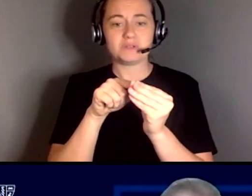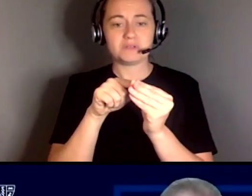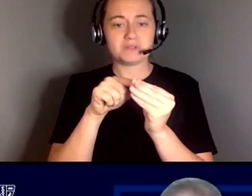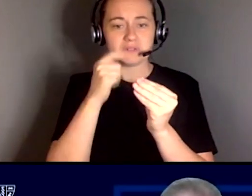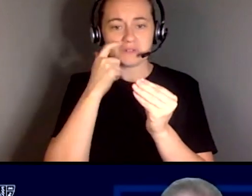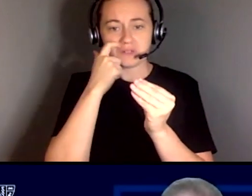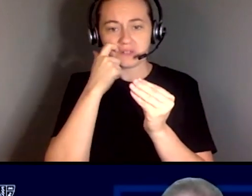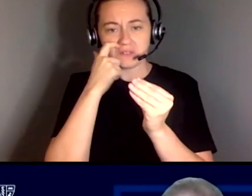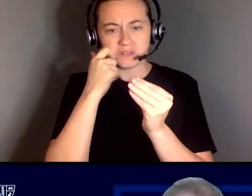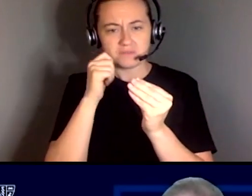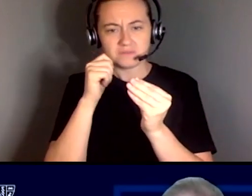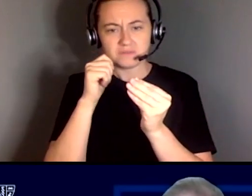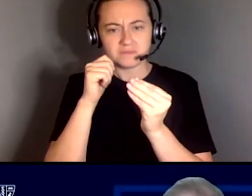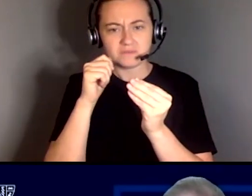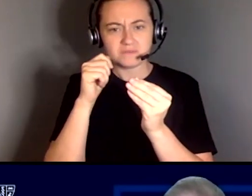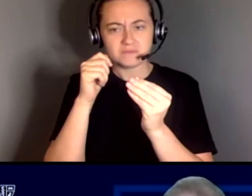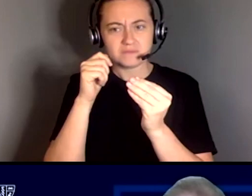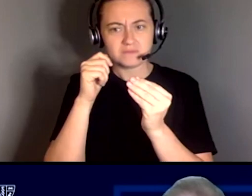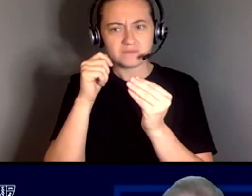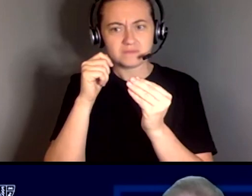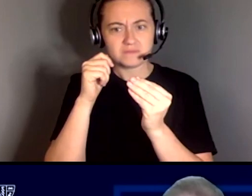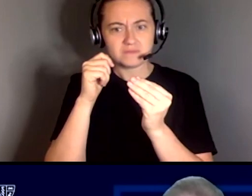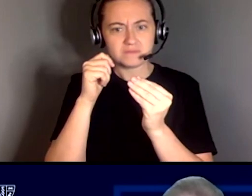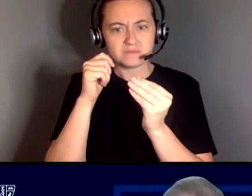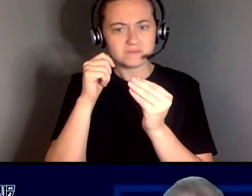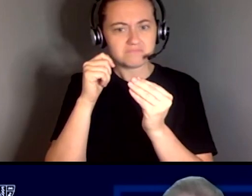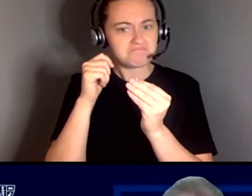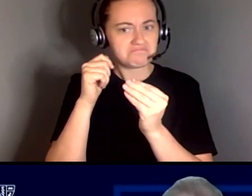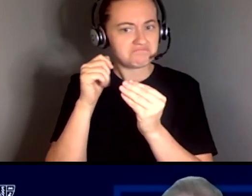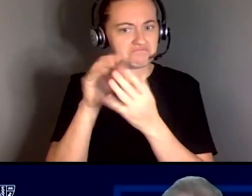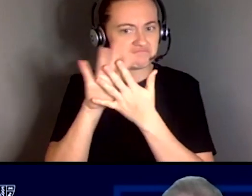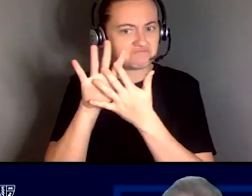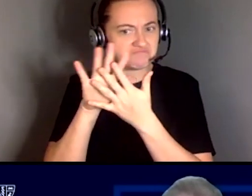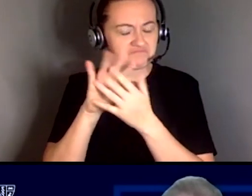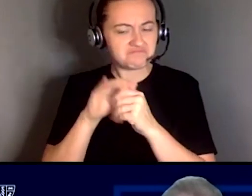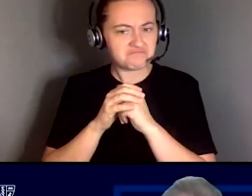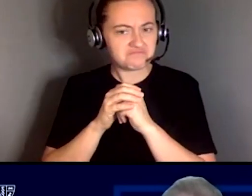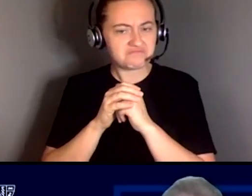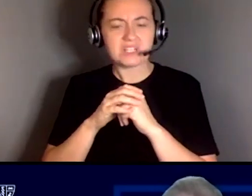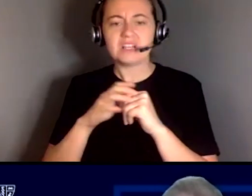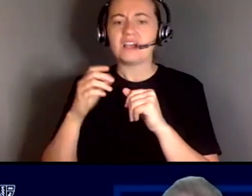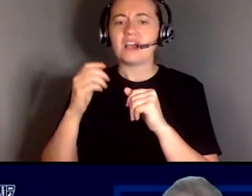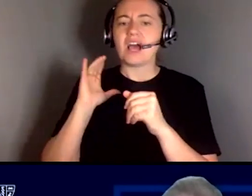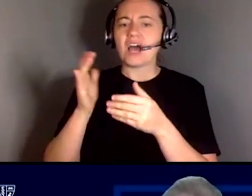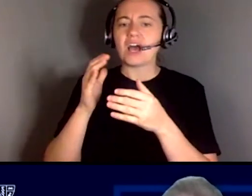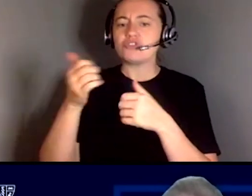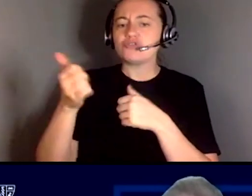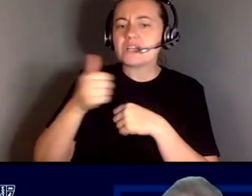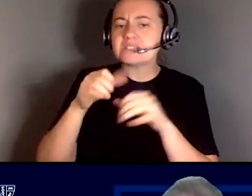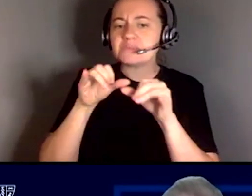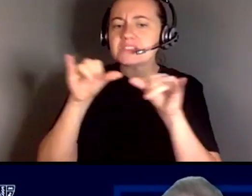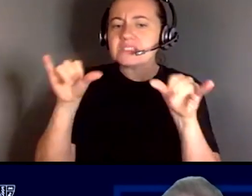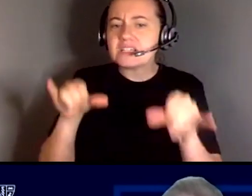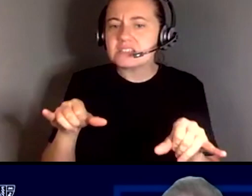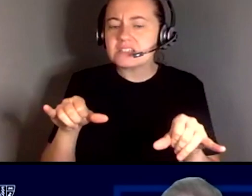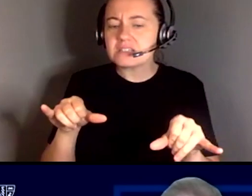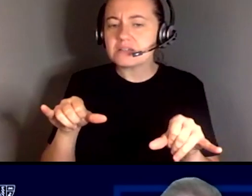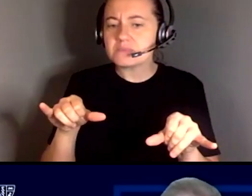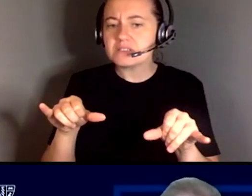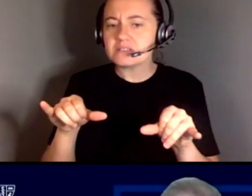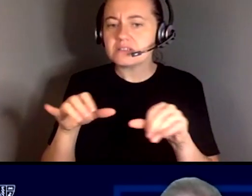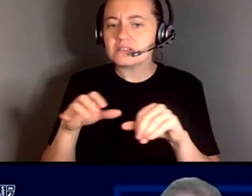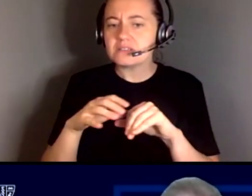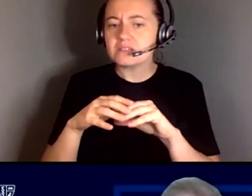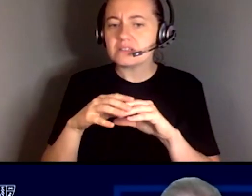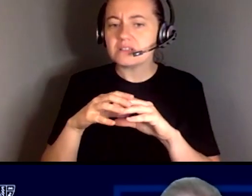feel like we should have that covered. And I hope that our transportation systems, particularly when it comes to things like